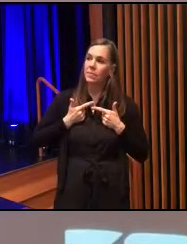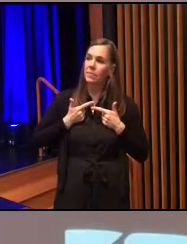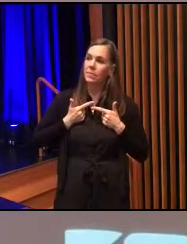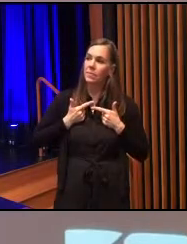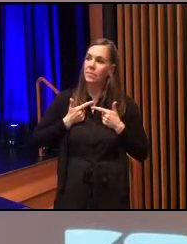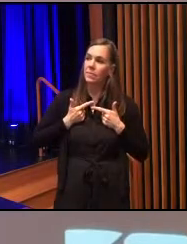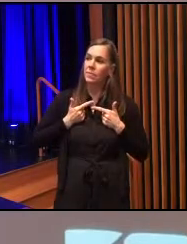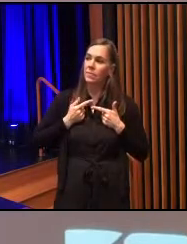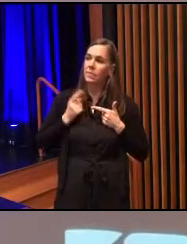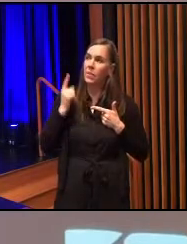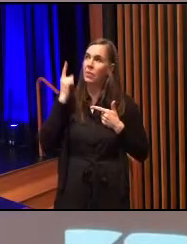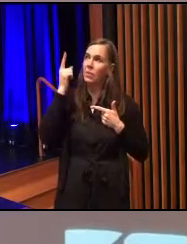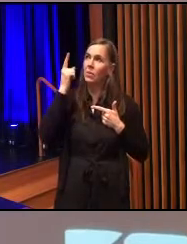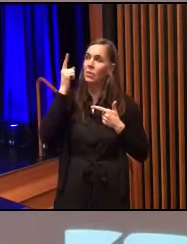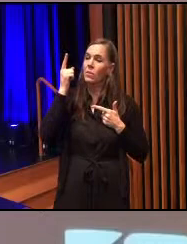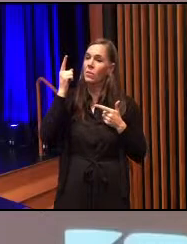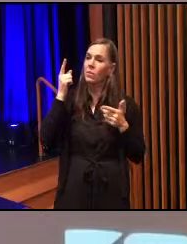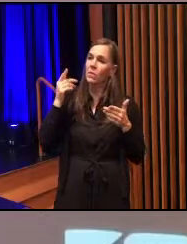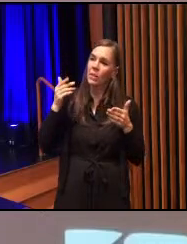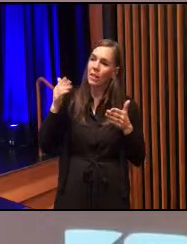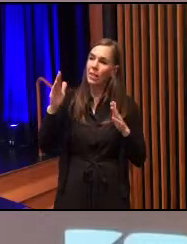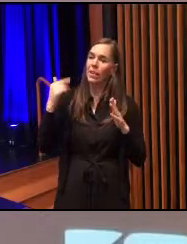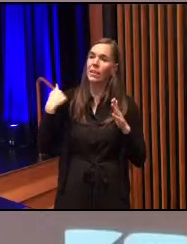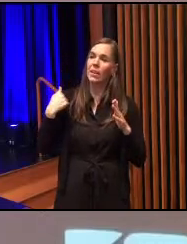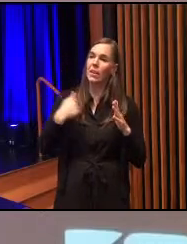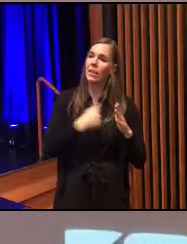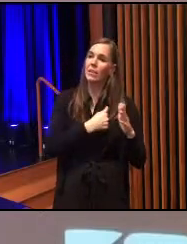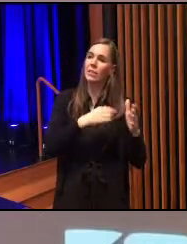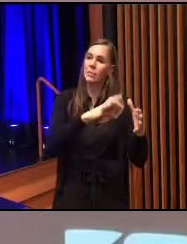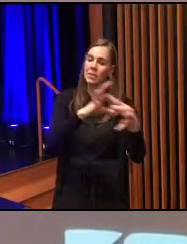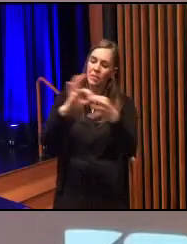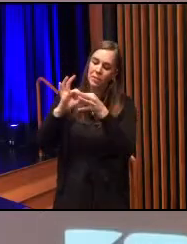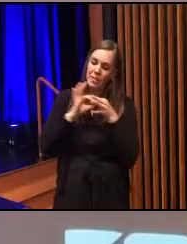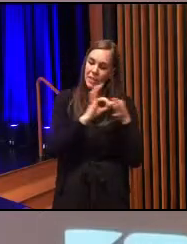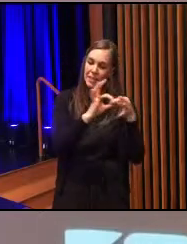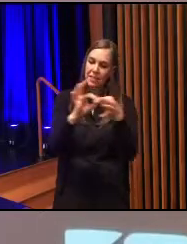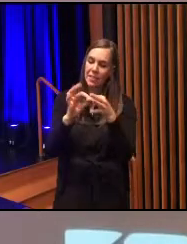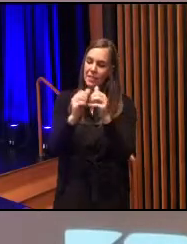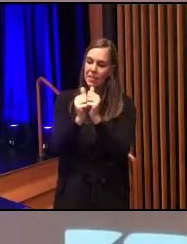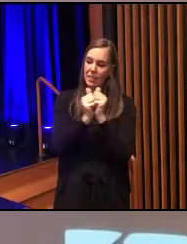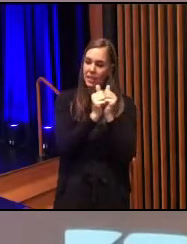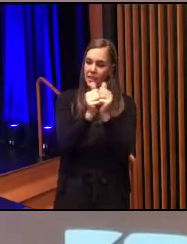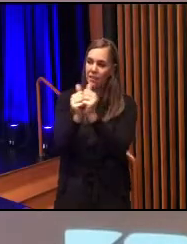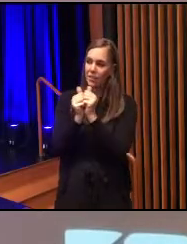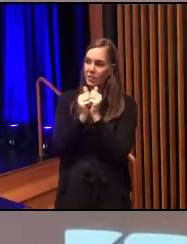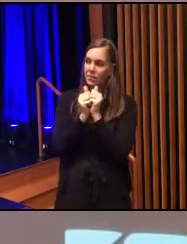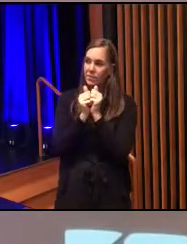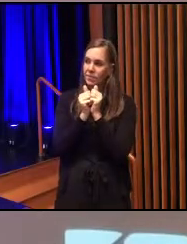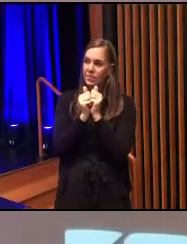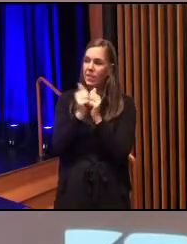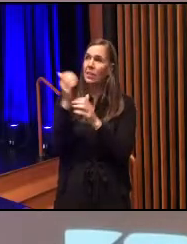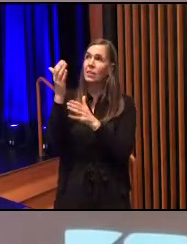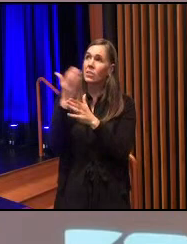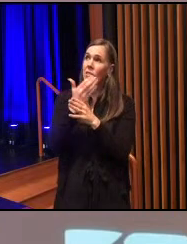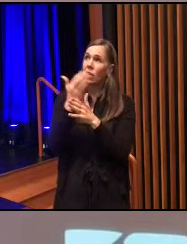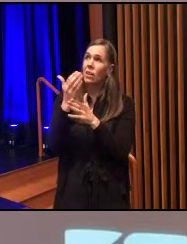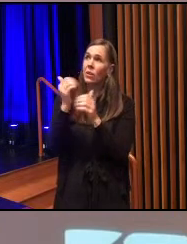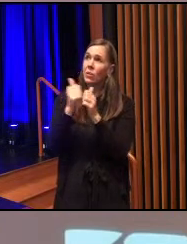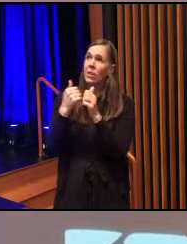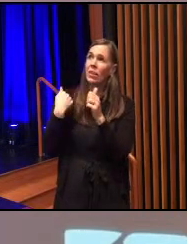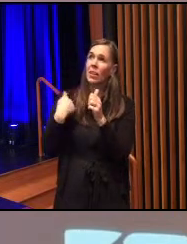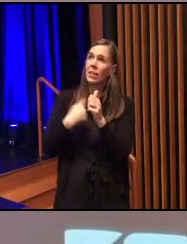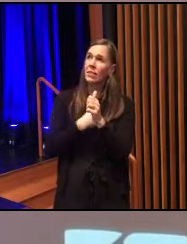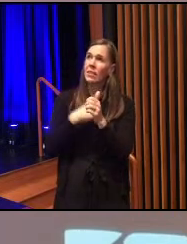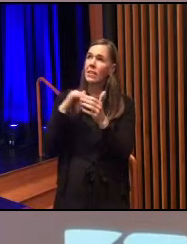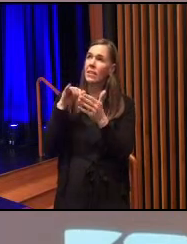You allowed us to be united together. Share with us the fact that the earth